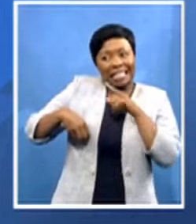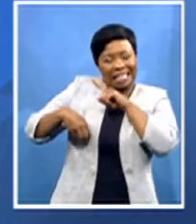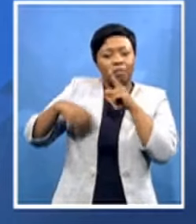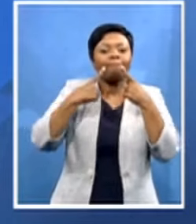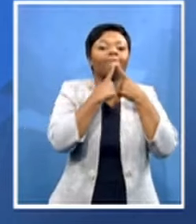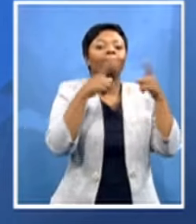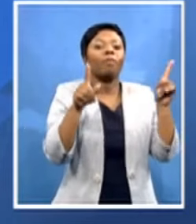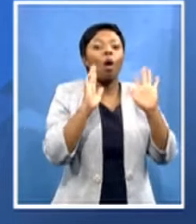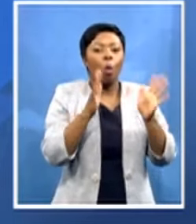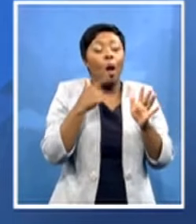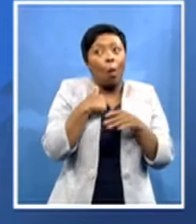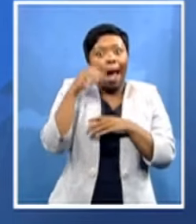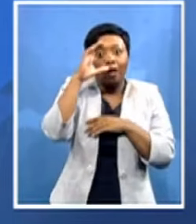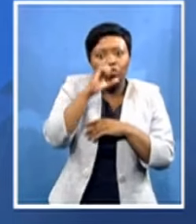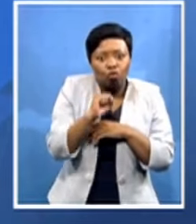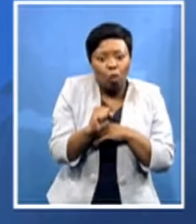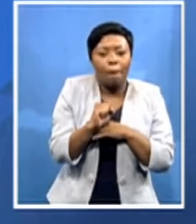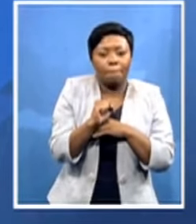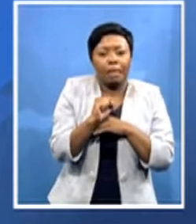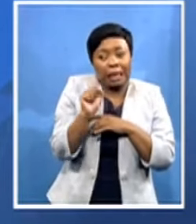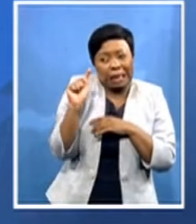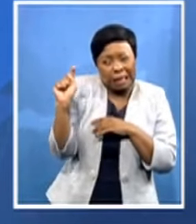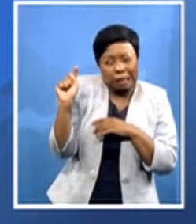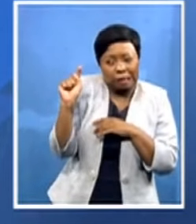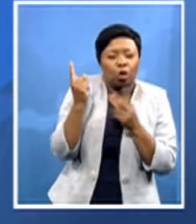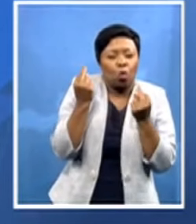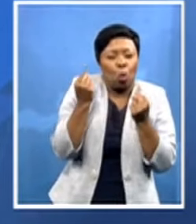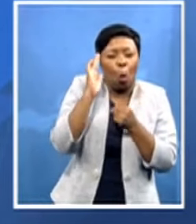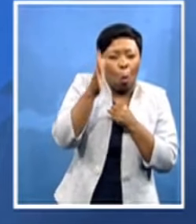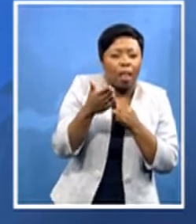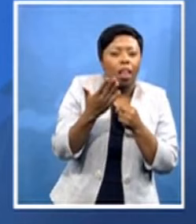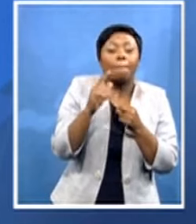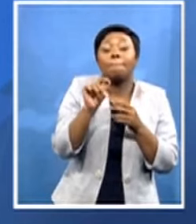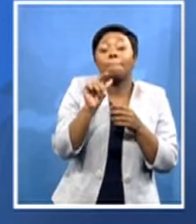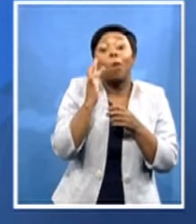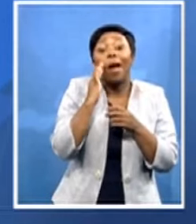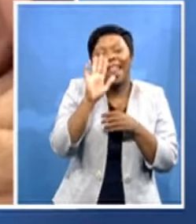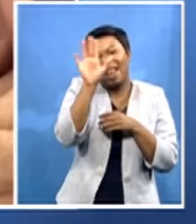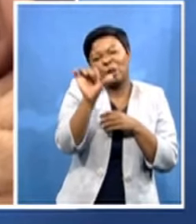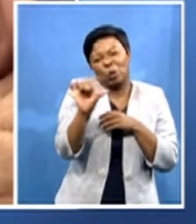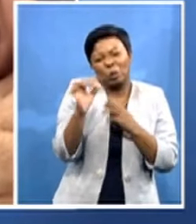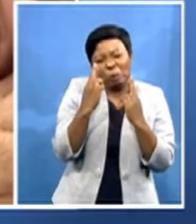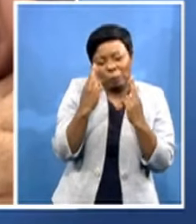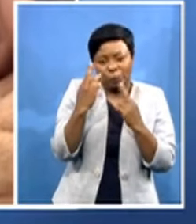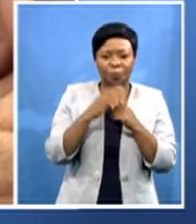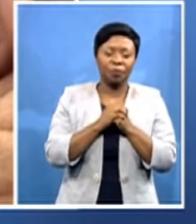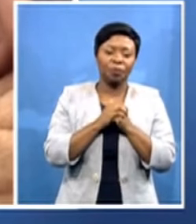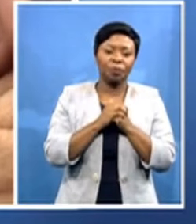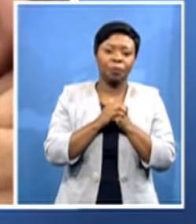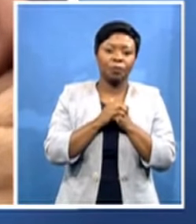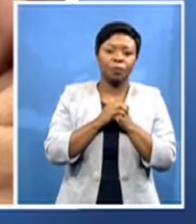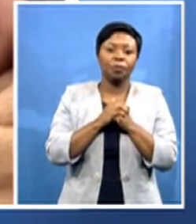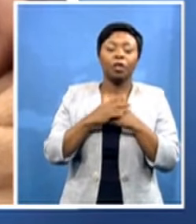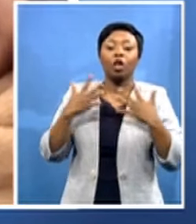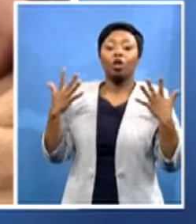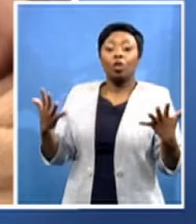to be a new president by next week of pap so just to take us back to that conversation about the candidacy of